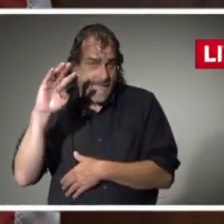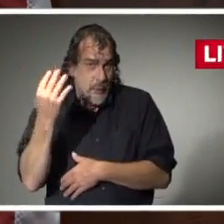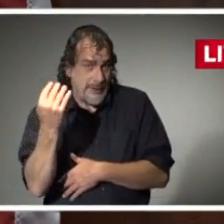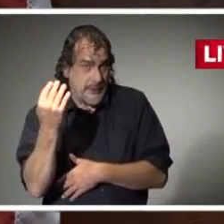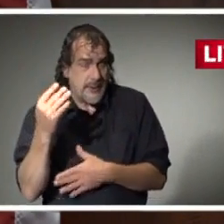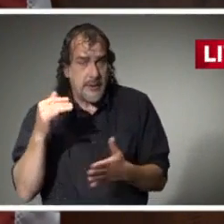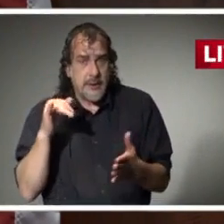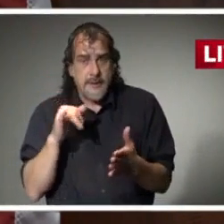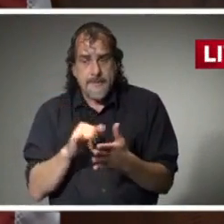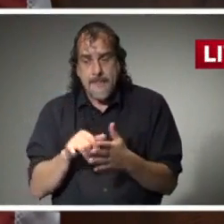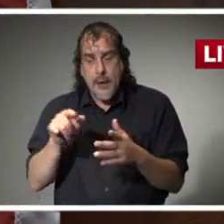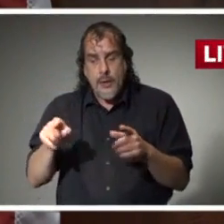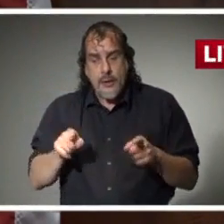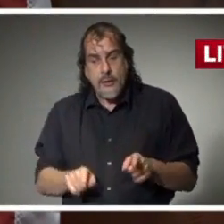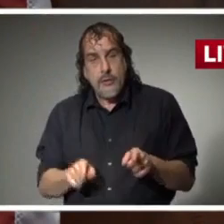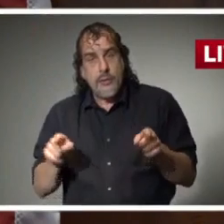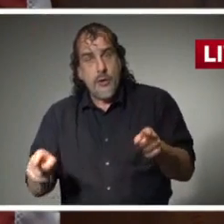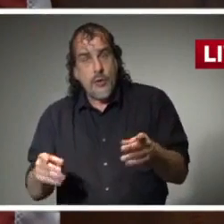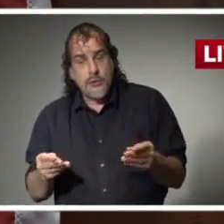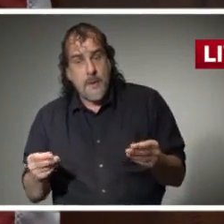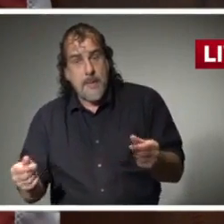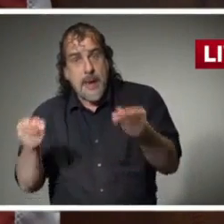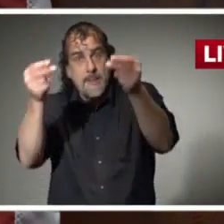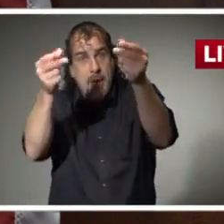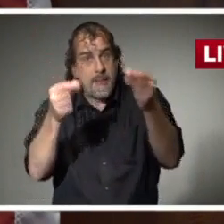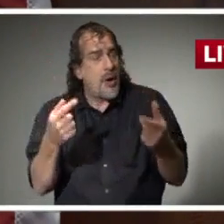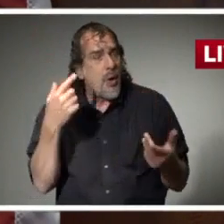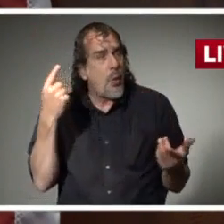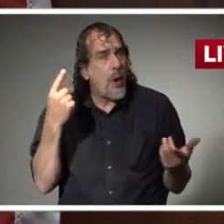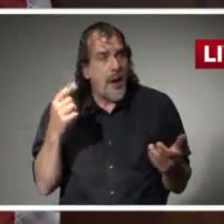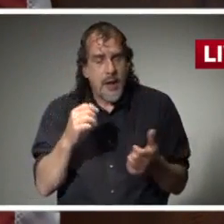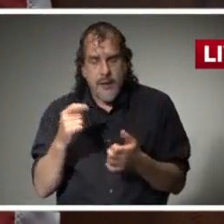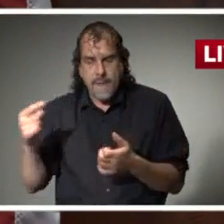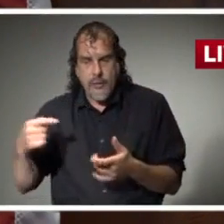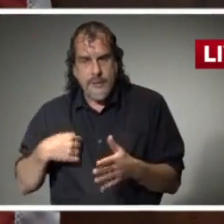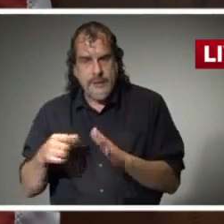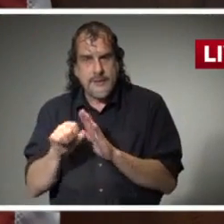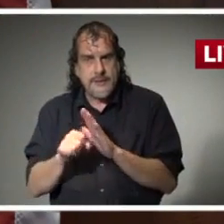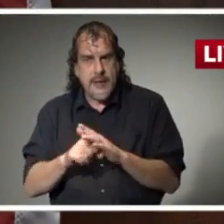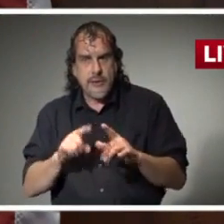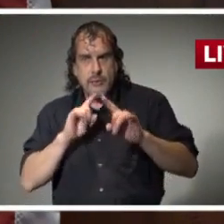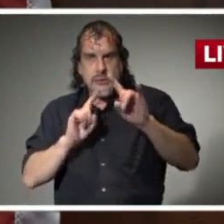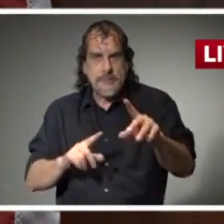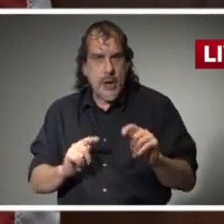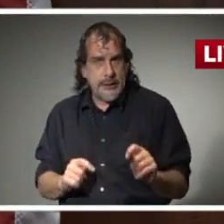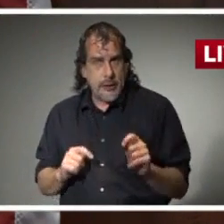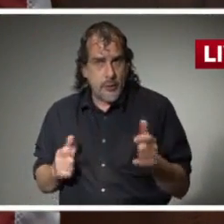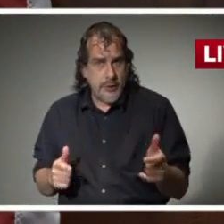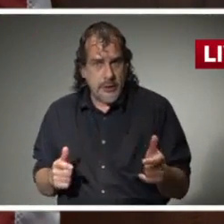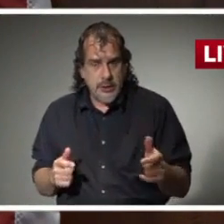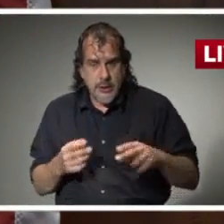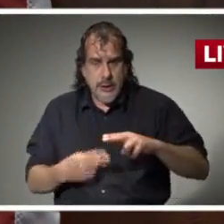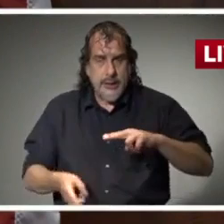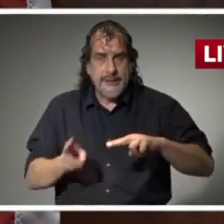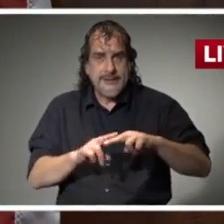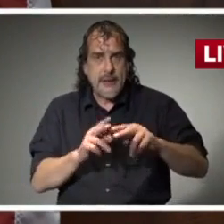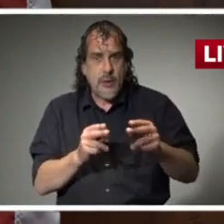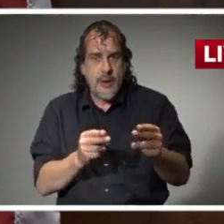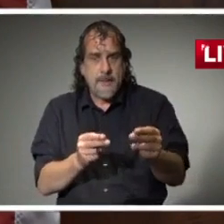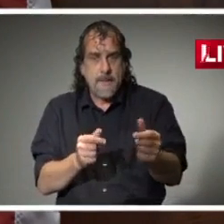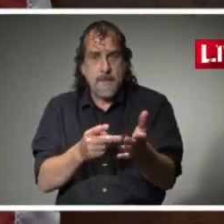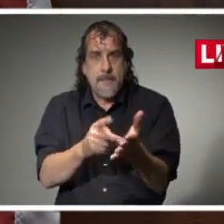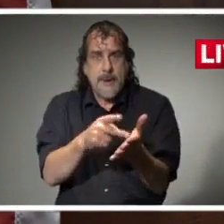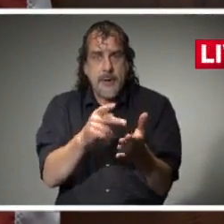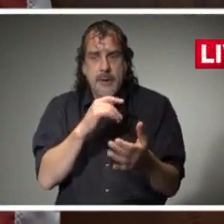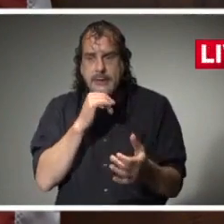avenue made sense for a few reasons. First, the state could respond relatively quickly. Accelerated payments didn't require